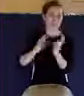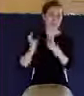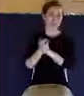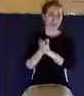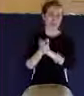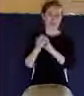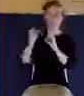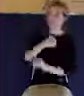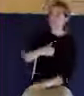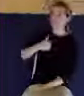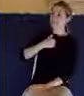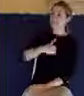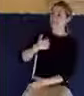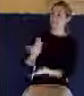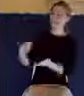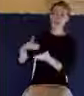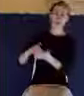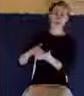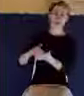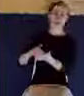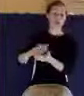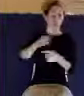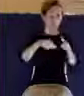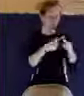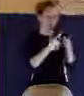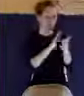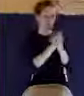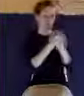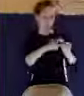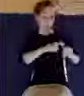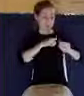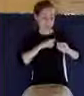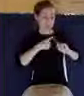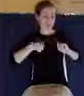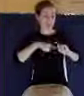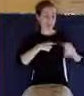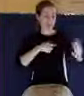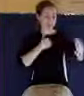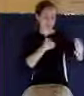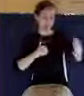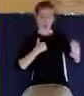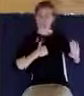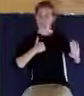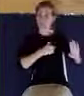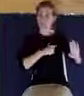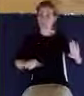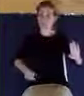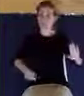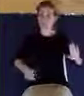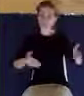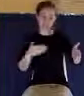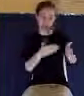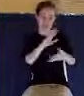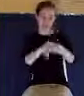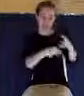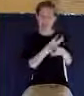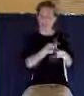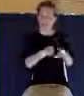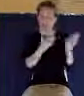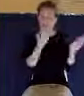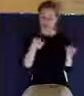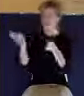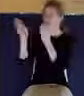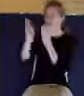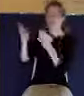we live in continual repentance because we have turned away from the world, and now we're walking towards Christ. You see, that's the